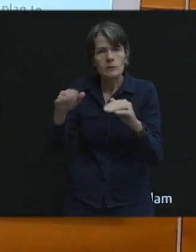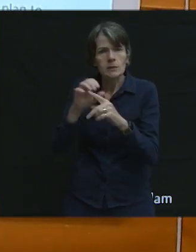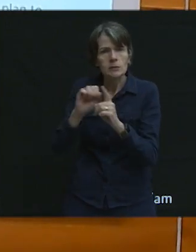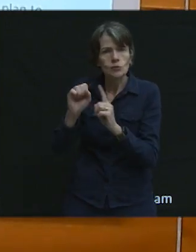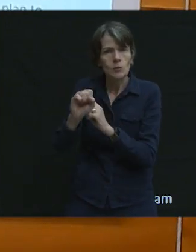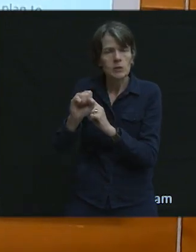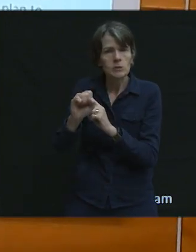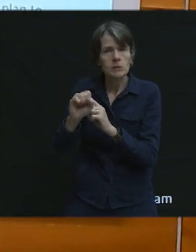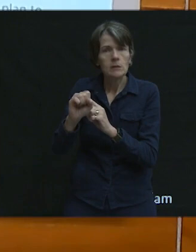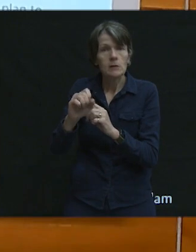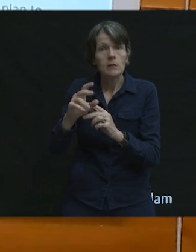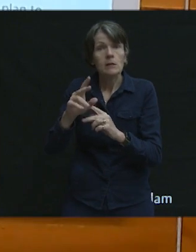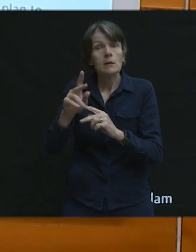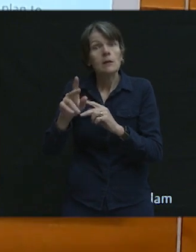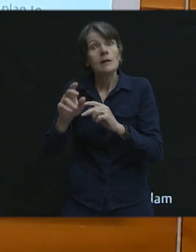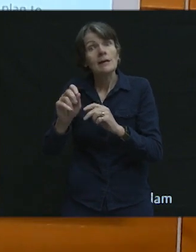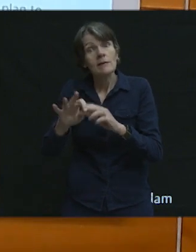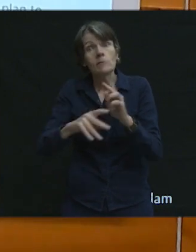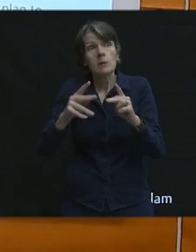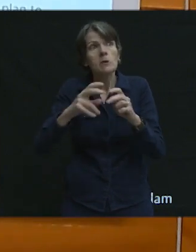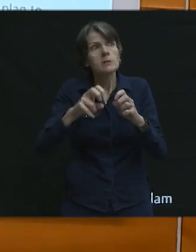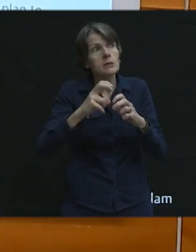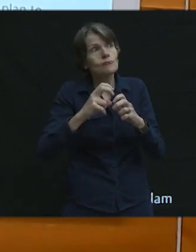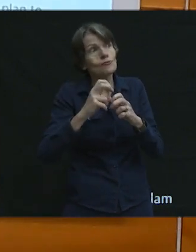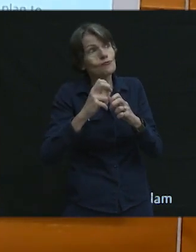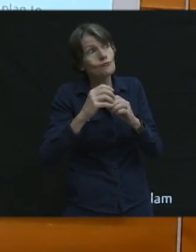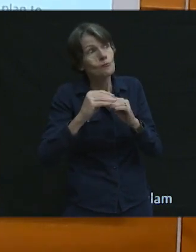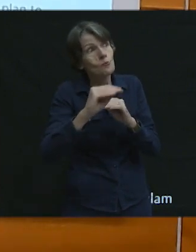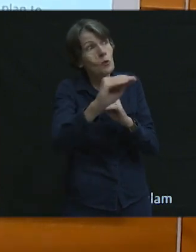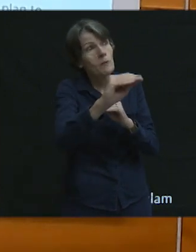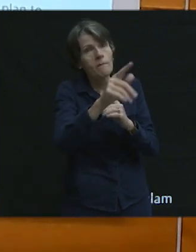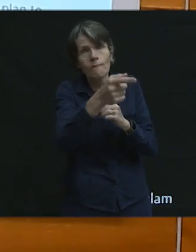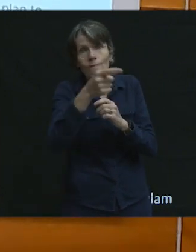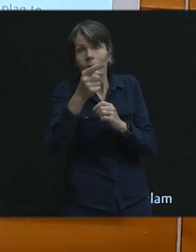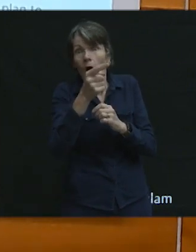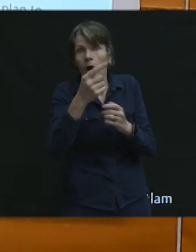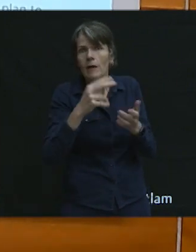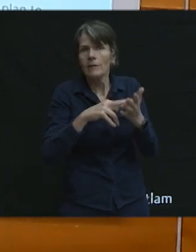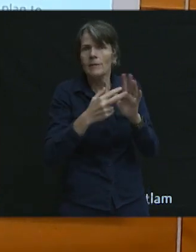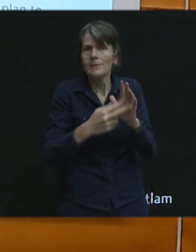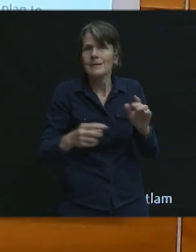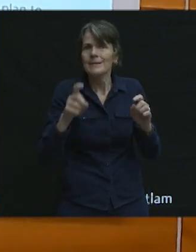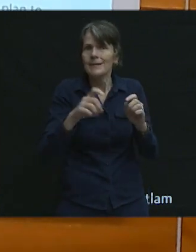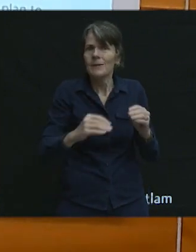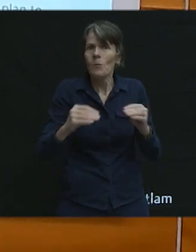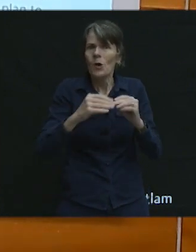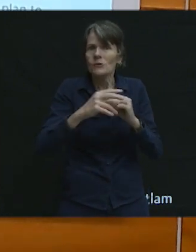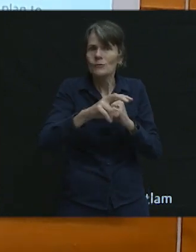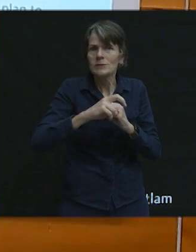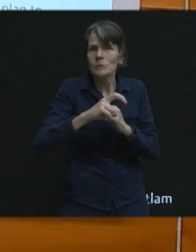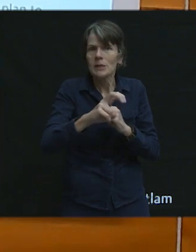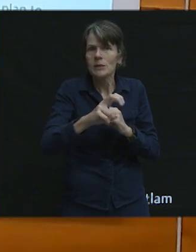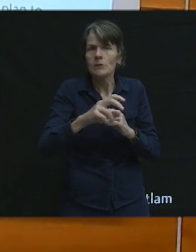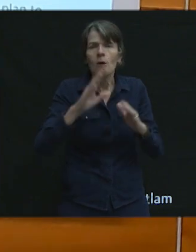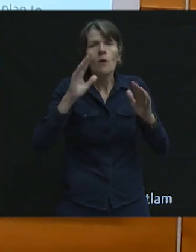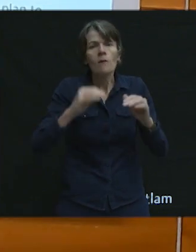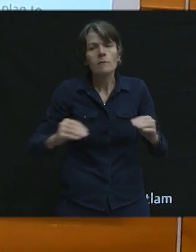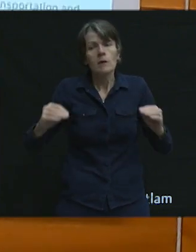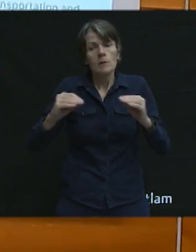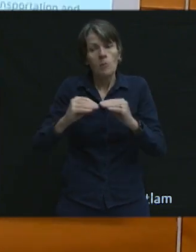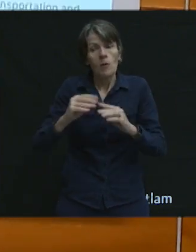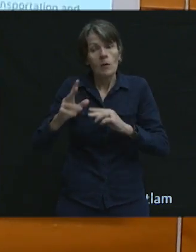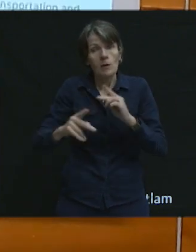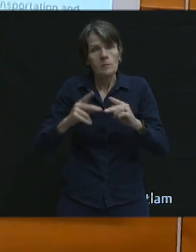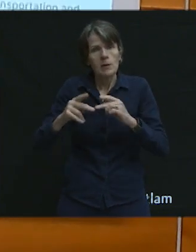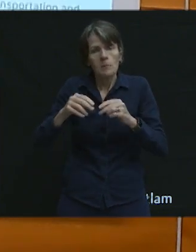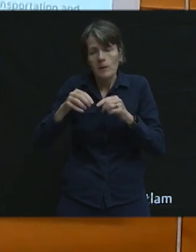people, the farther people go, the more transportation needs we will have. So, hopefully we can have more people who